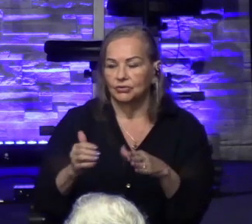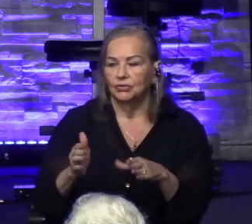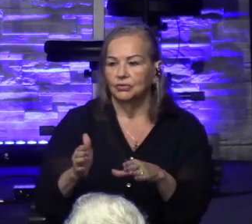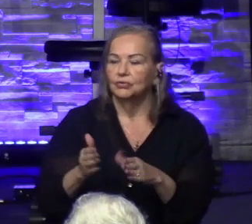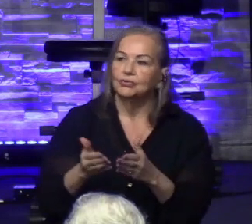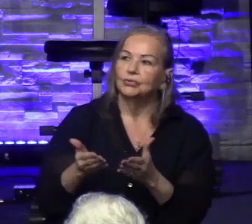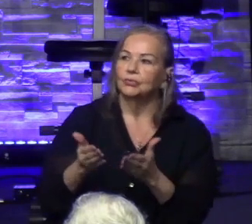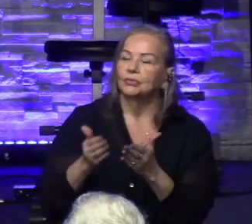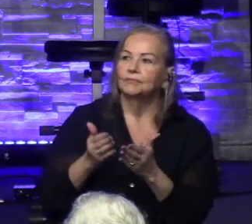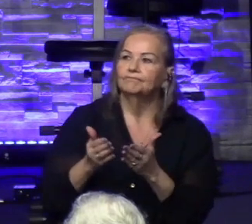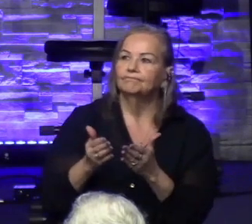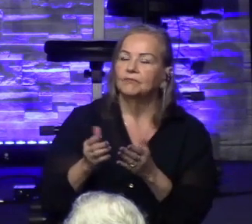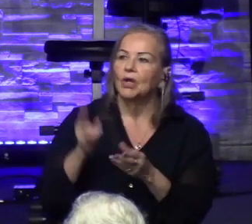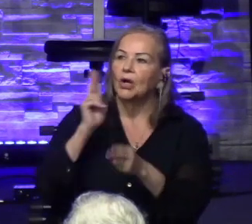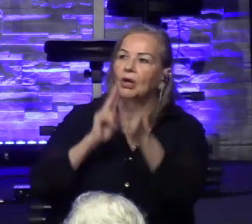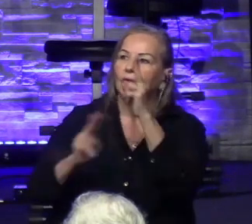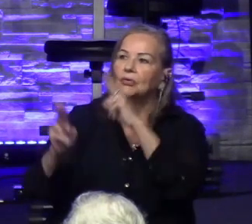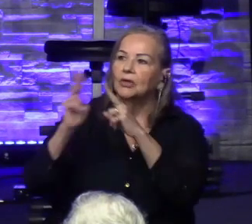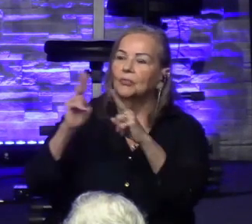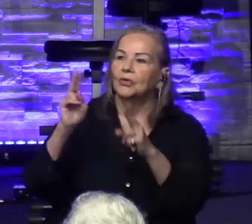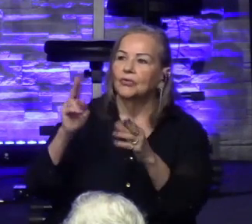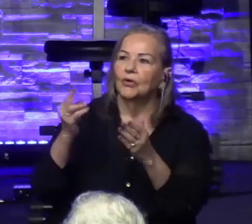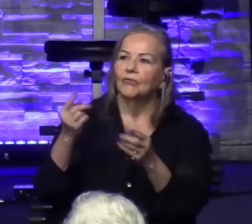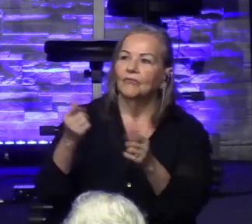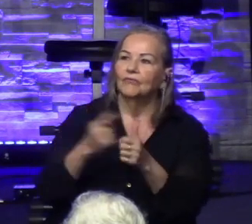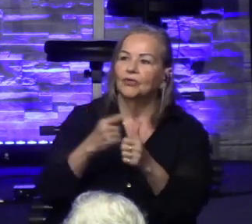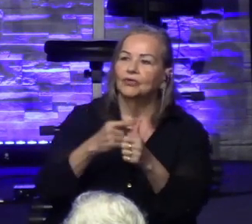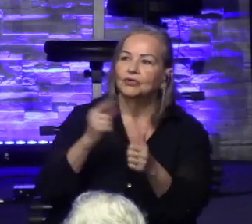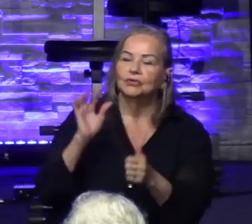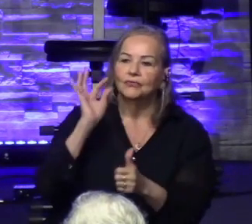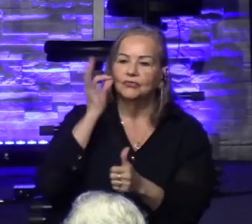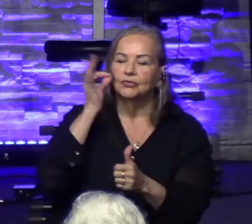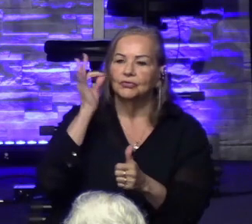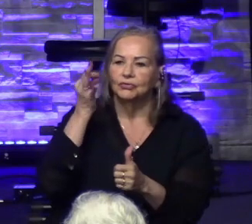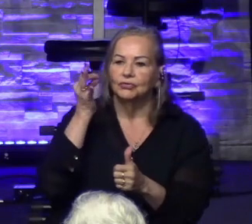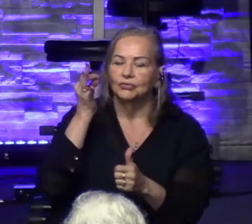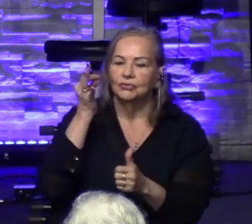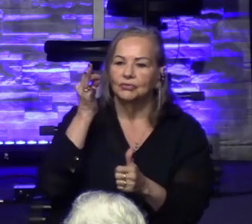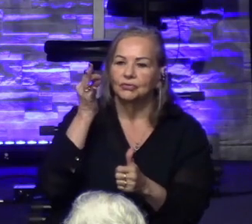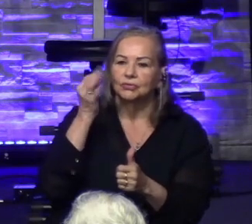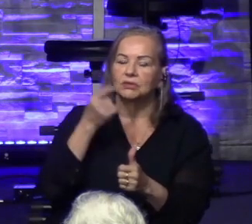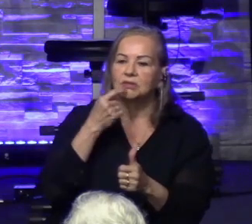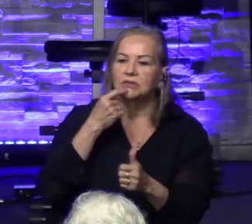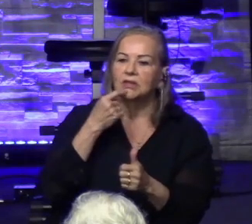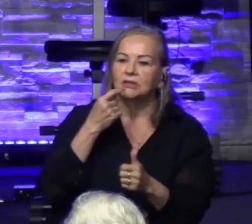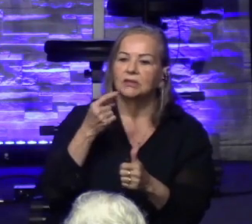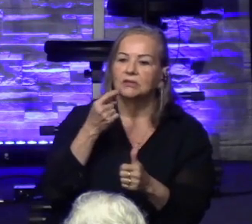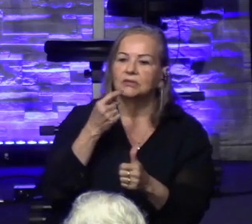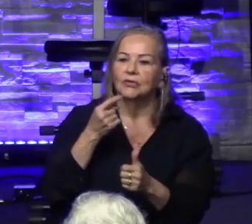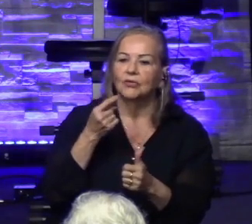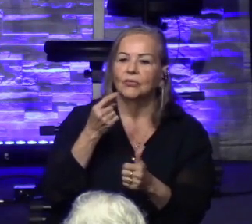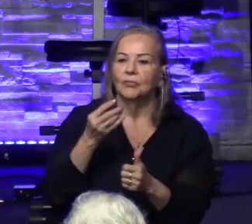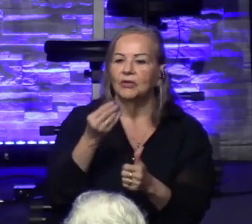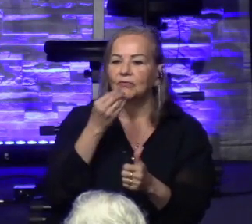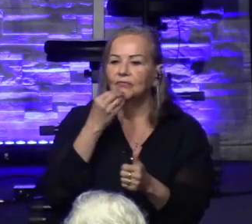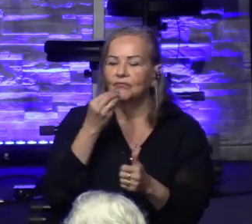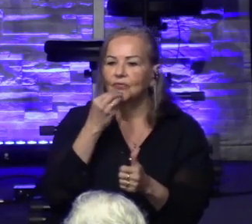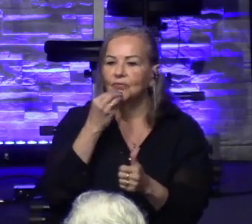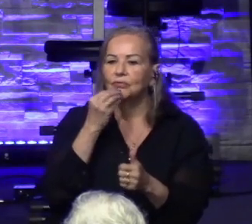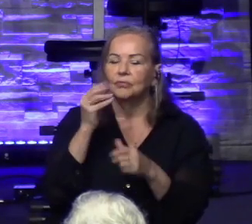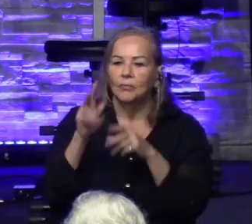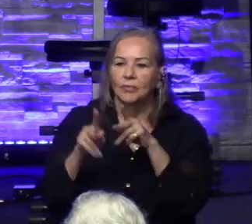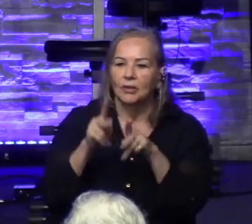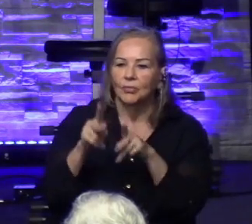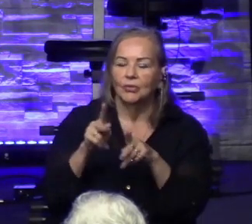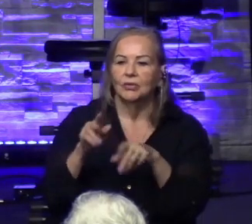He's called us to bring the tithe into the storehouse so that there may be food in my house. He's called us to support the church and to lift it